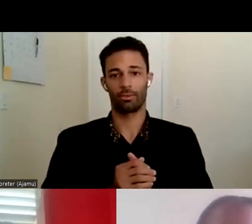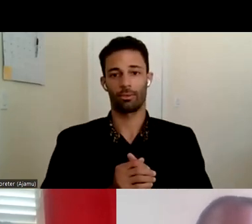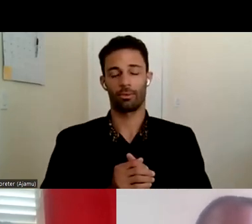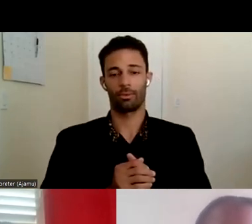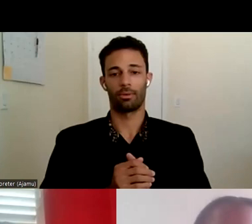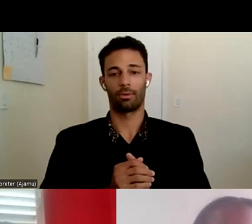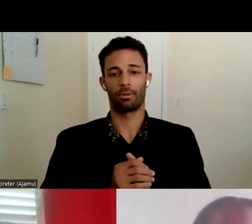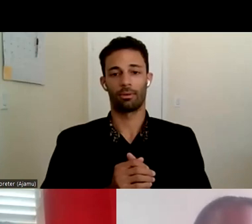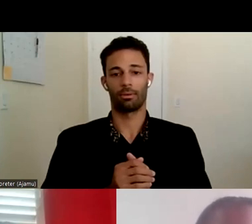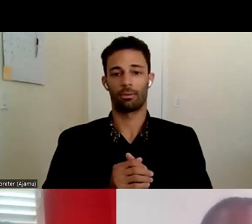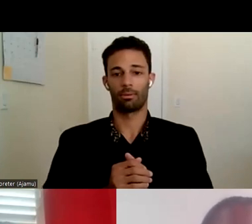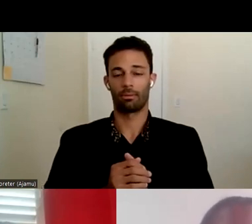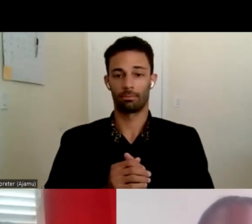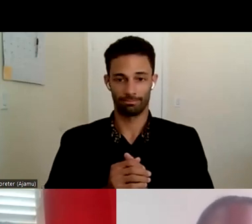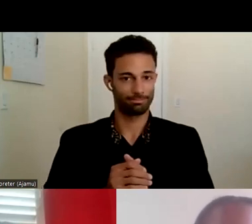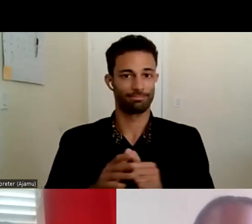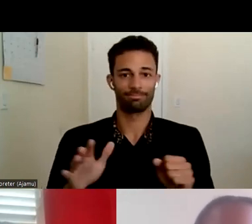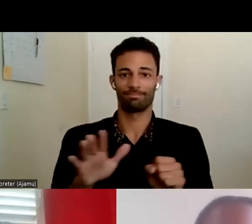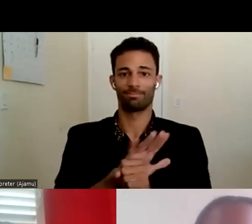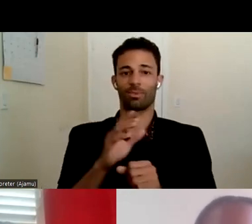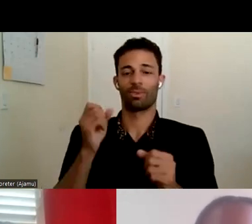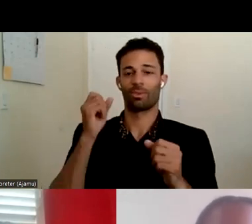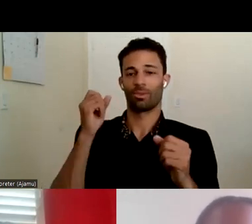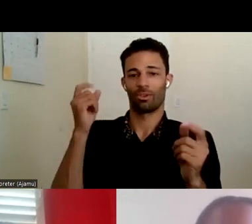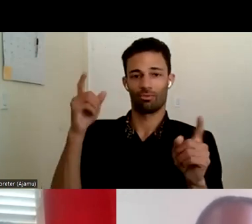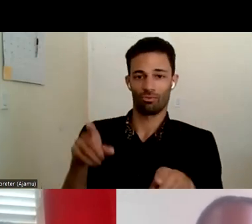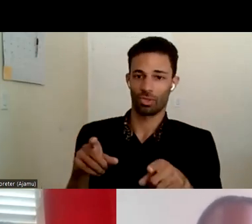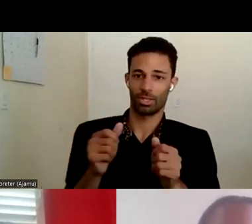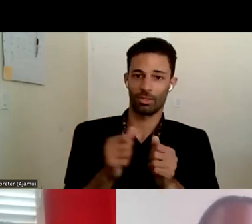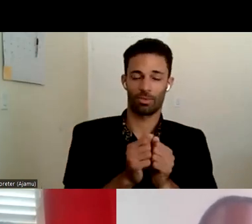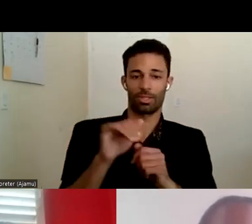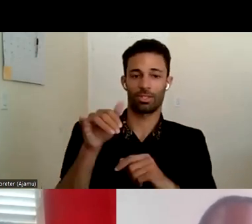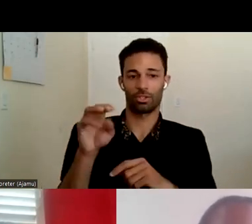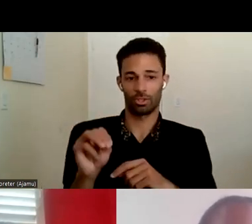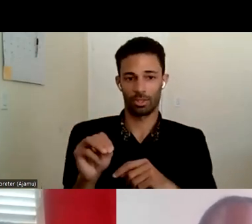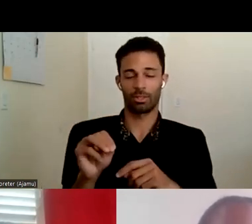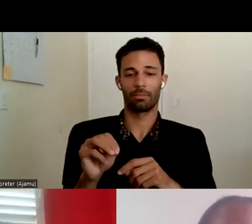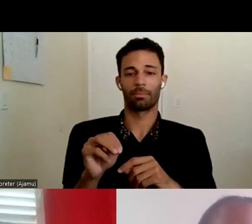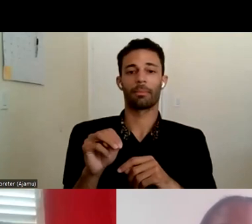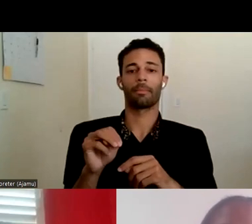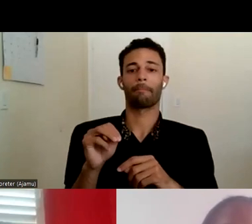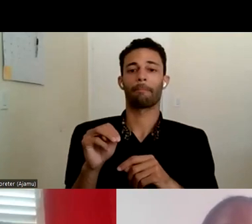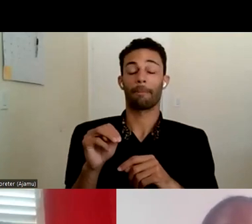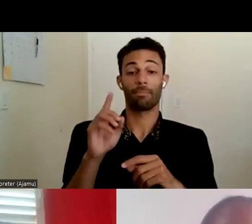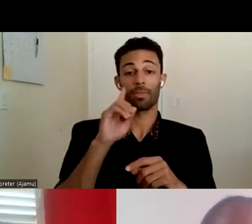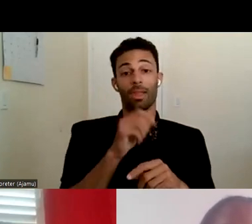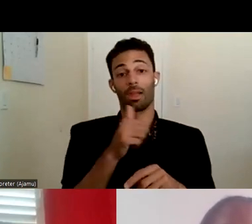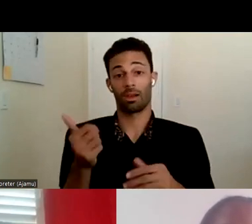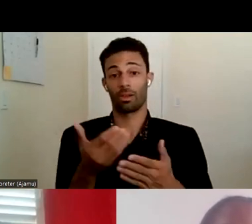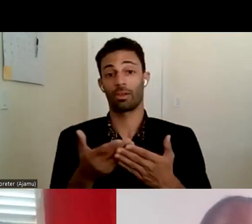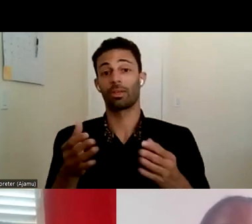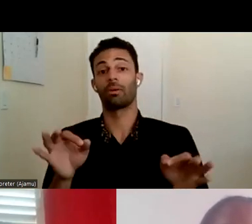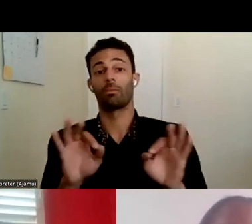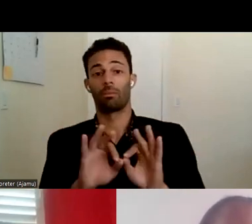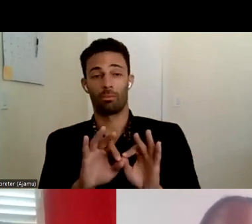I totally agree with Berta and Jim. I think another thing that would be really important for